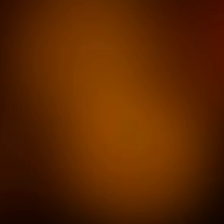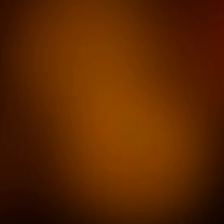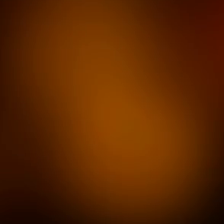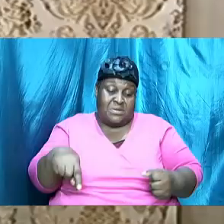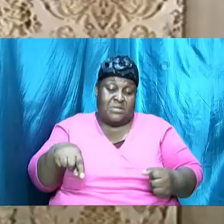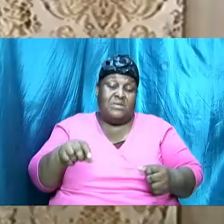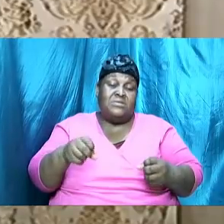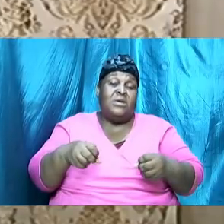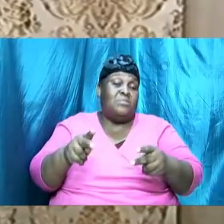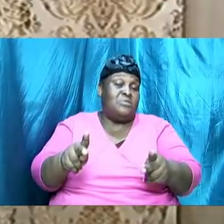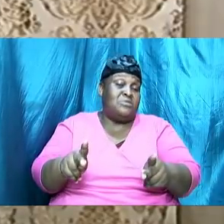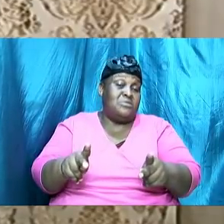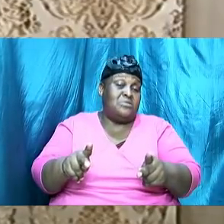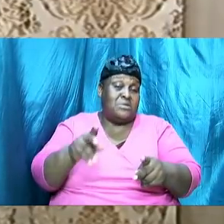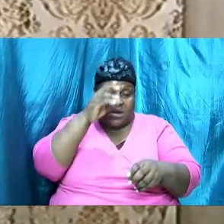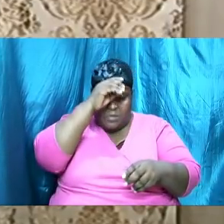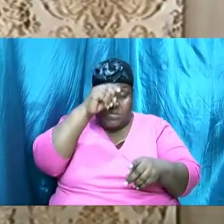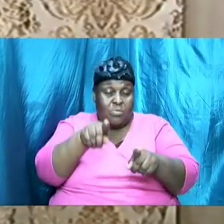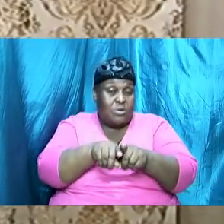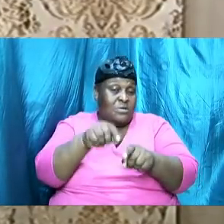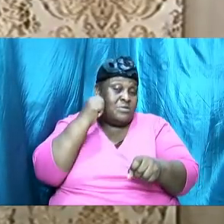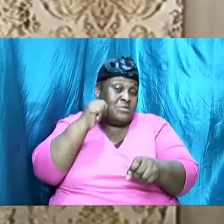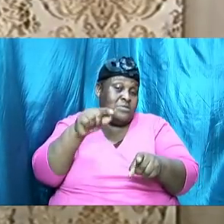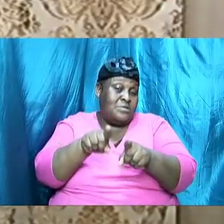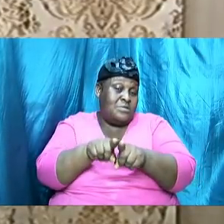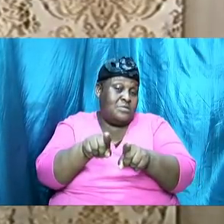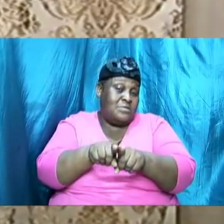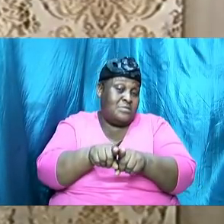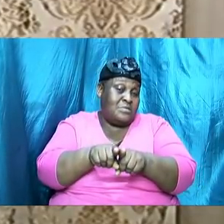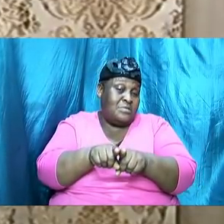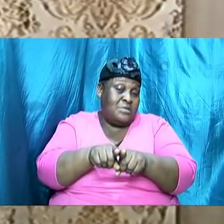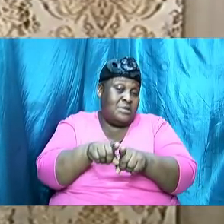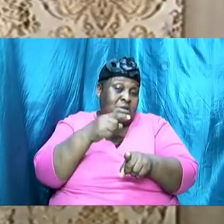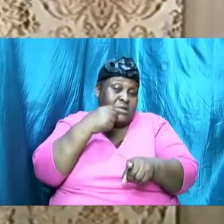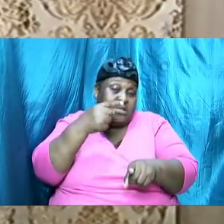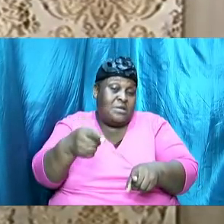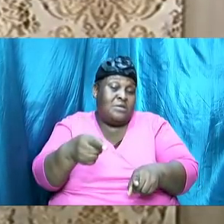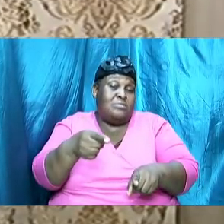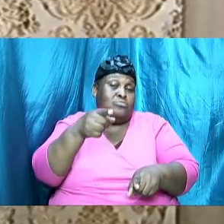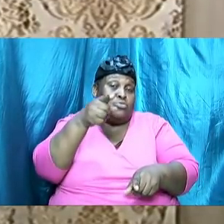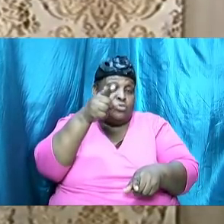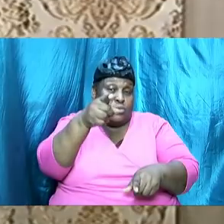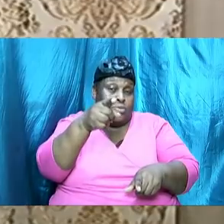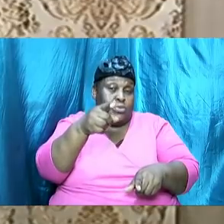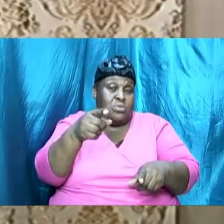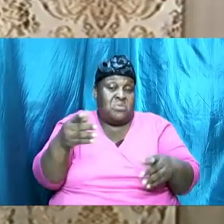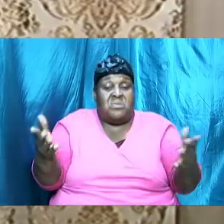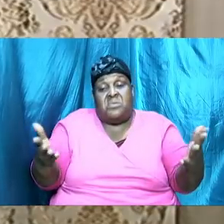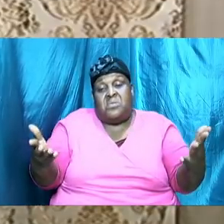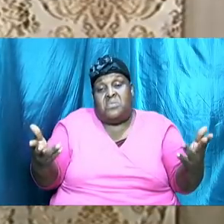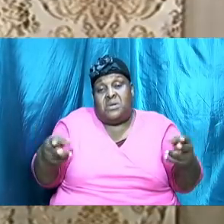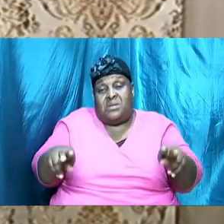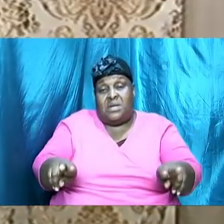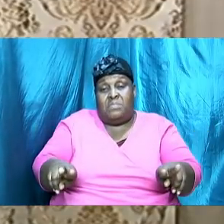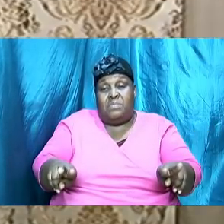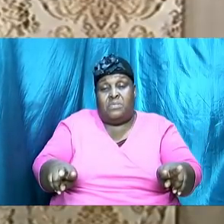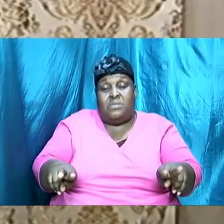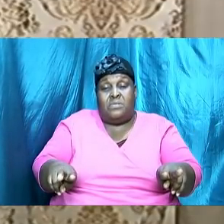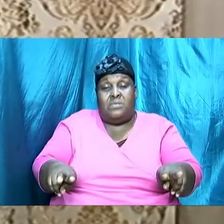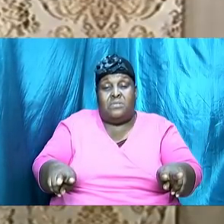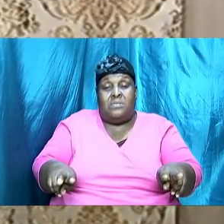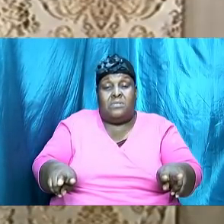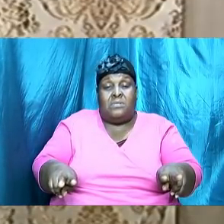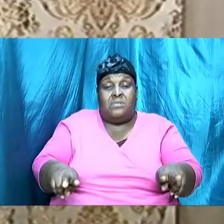this does to make reference to what has happened since we last met